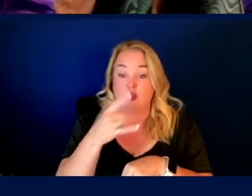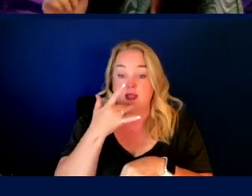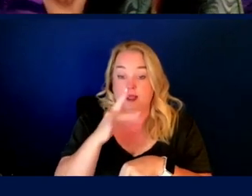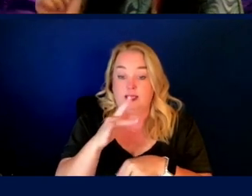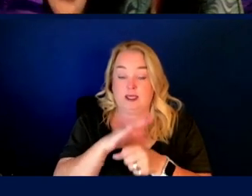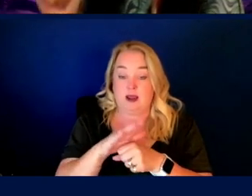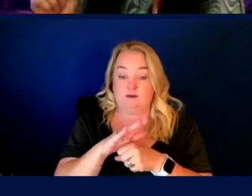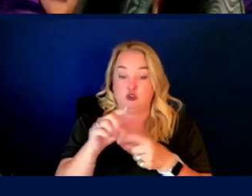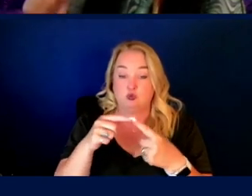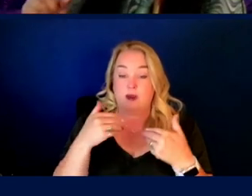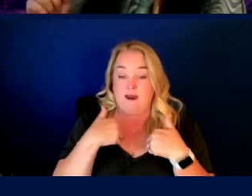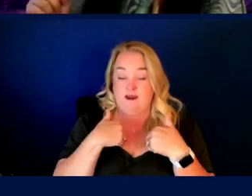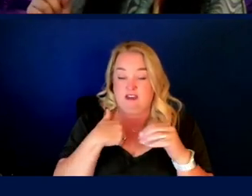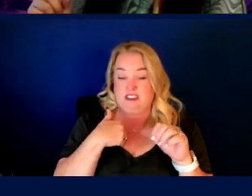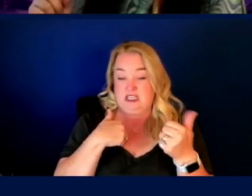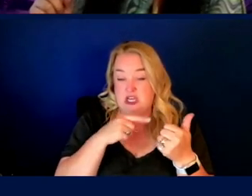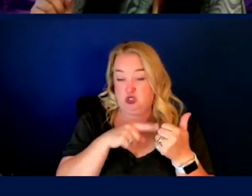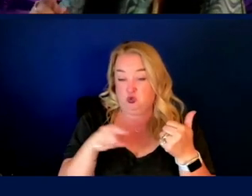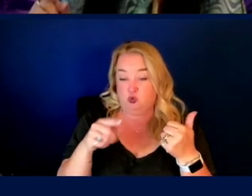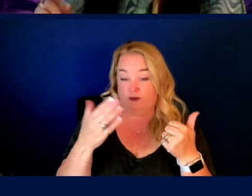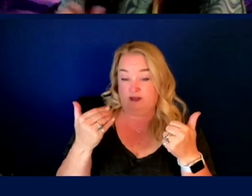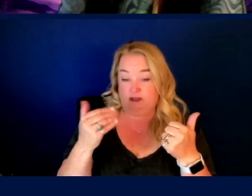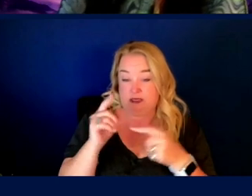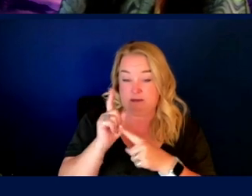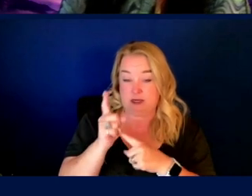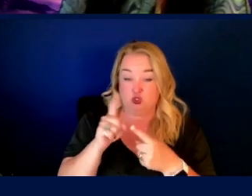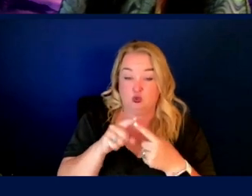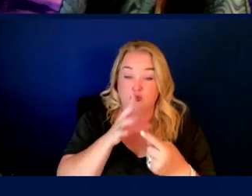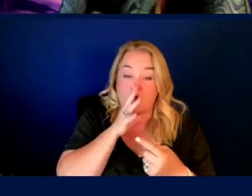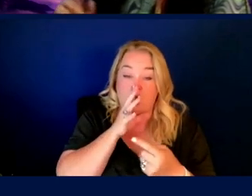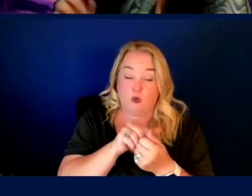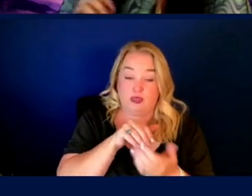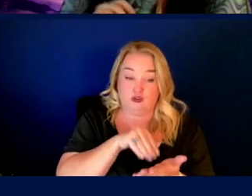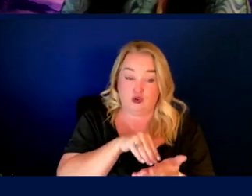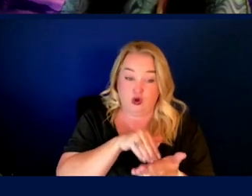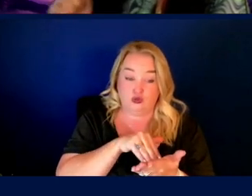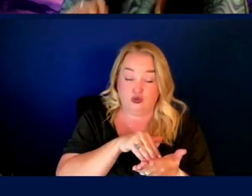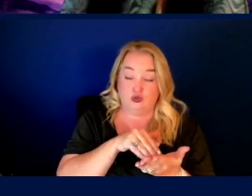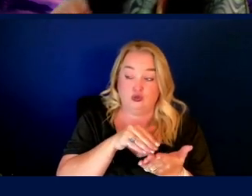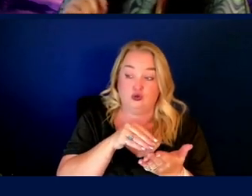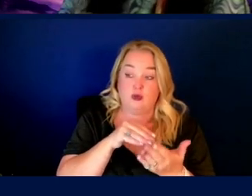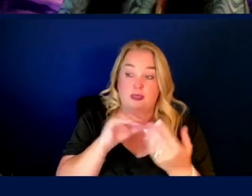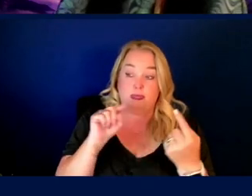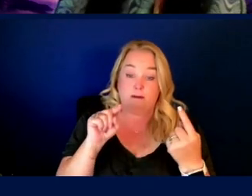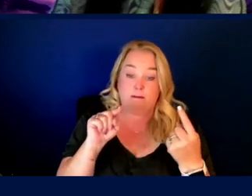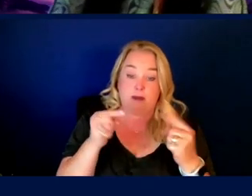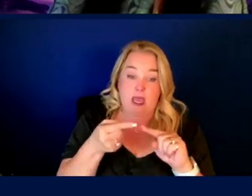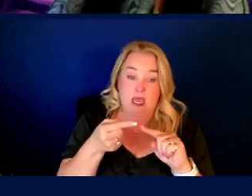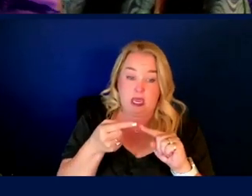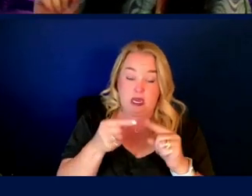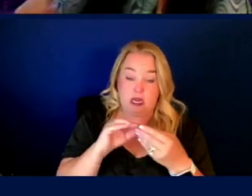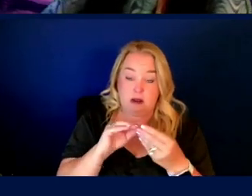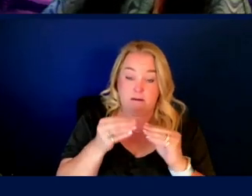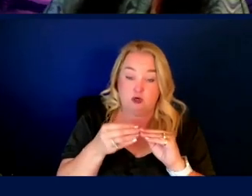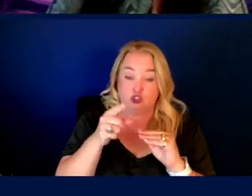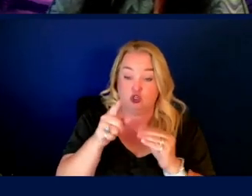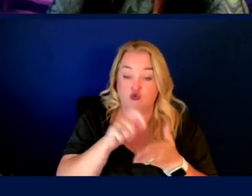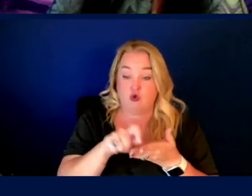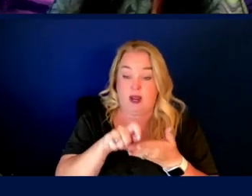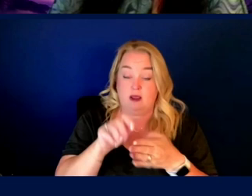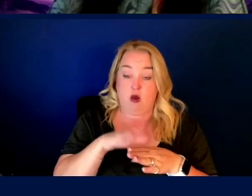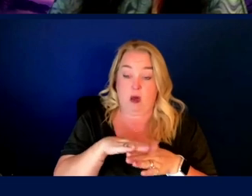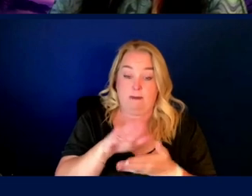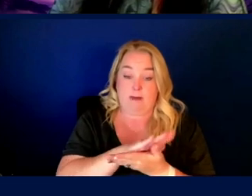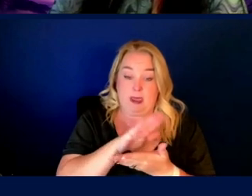have that 10 to 15 minutes to talk to a doctor, you know, the pain scale that you're, uh, writing on a piece of